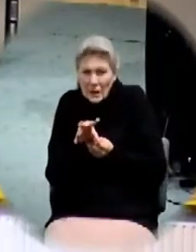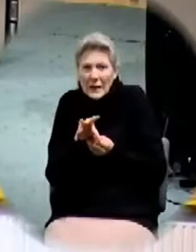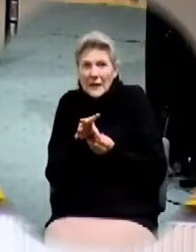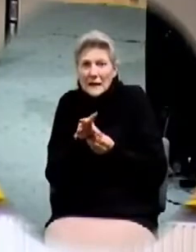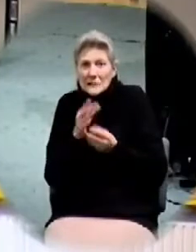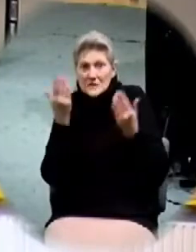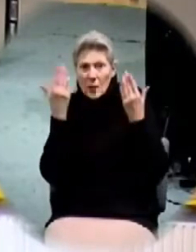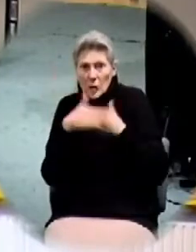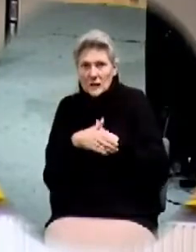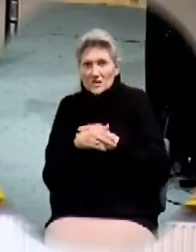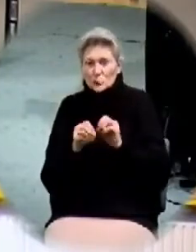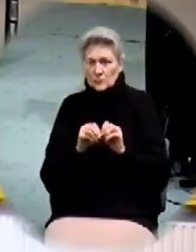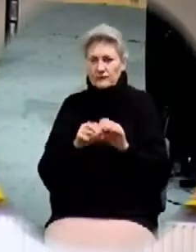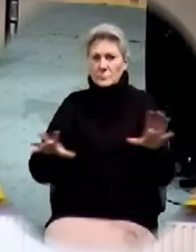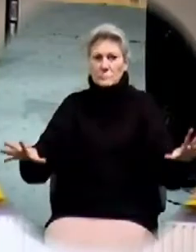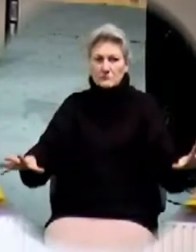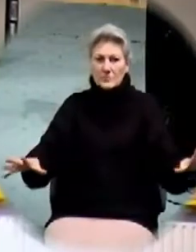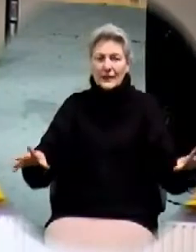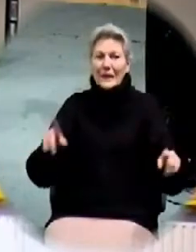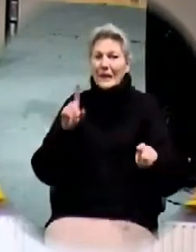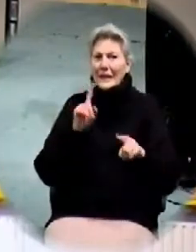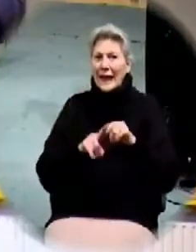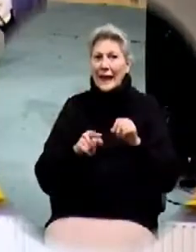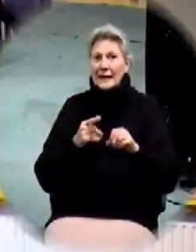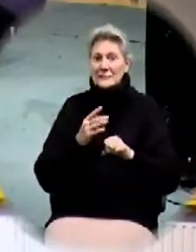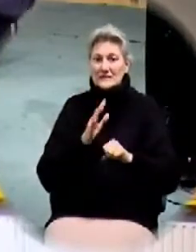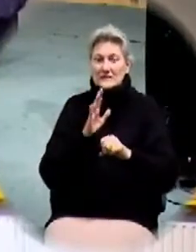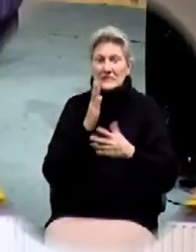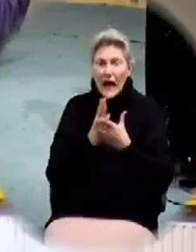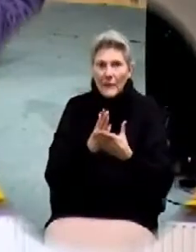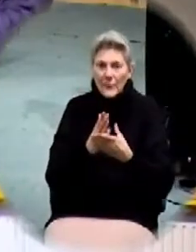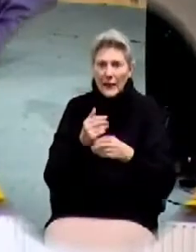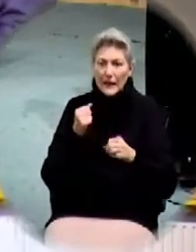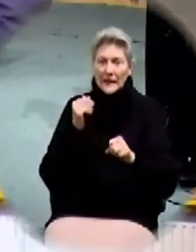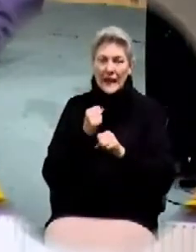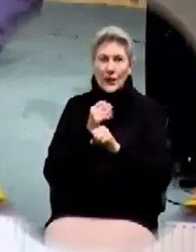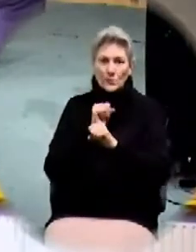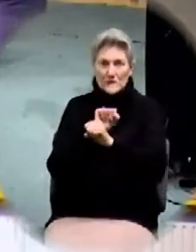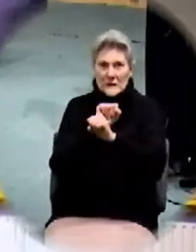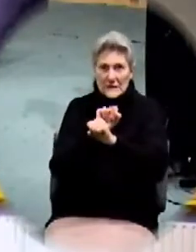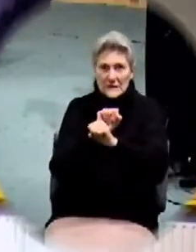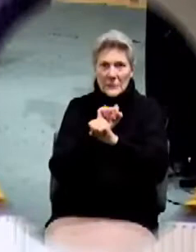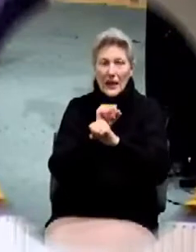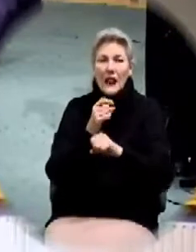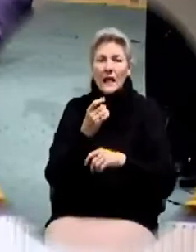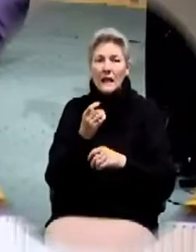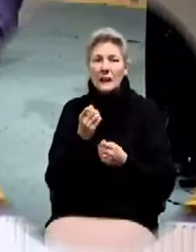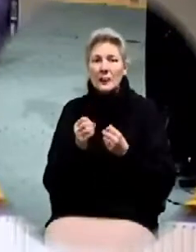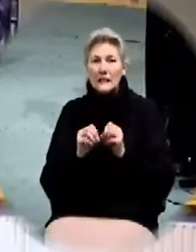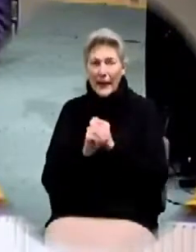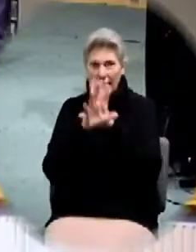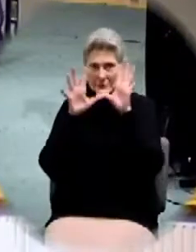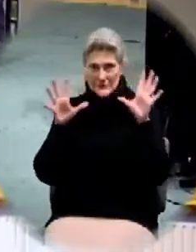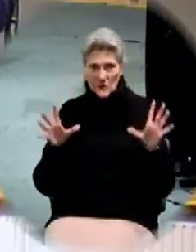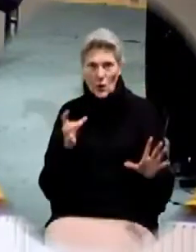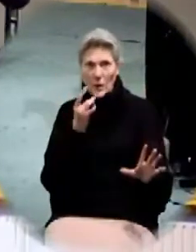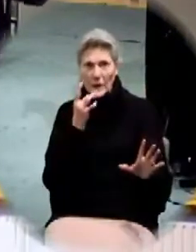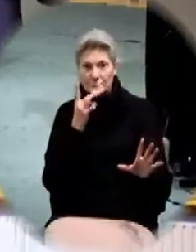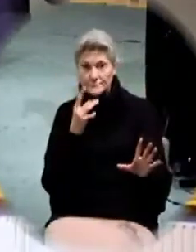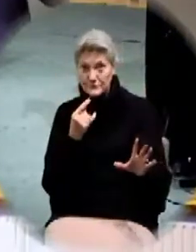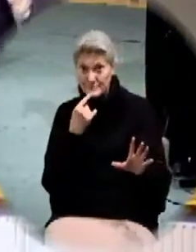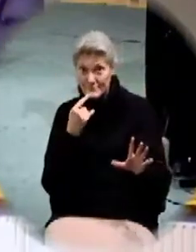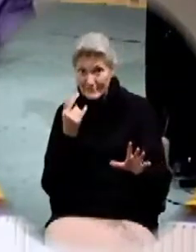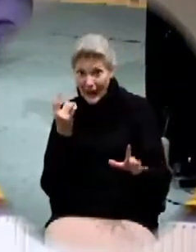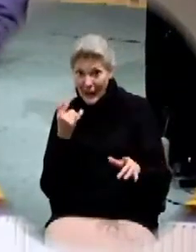comprehend it cannot withstand it cannot stop it cannot resist light and I'm telling you why am I so